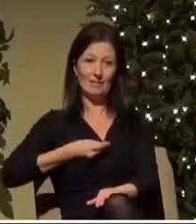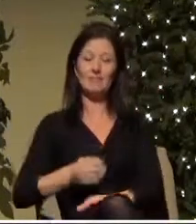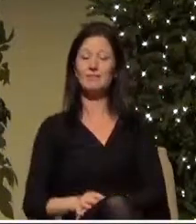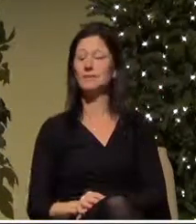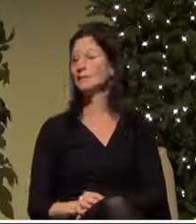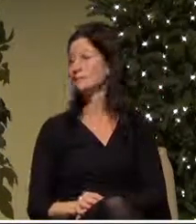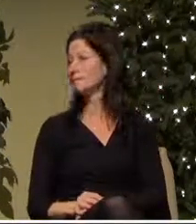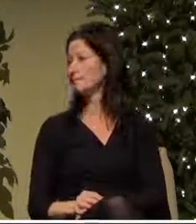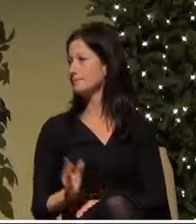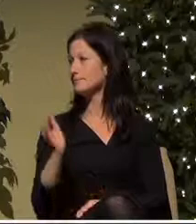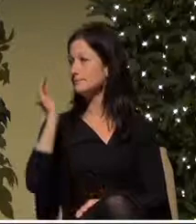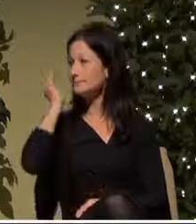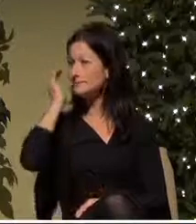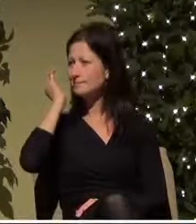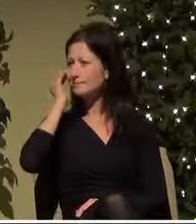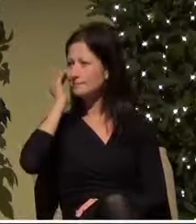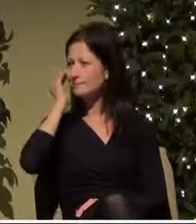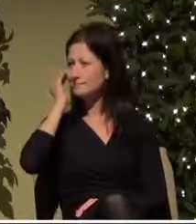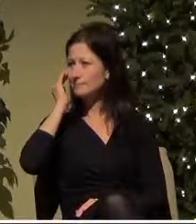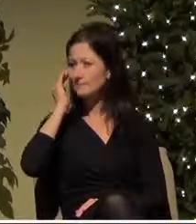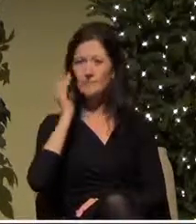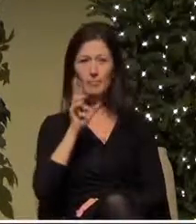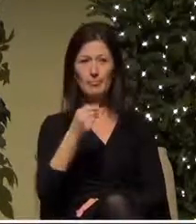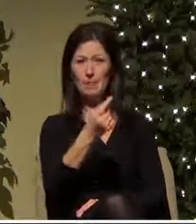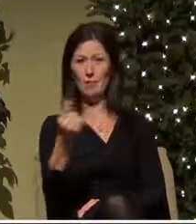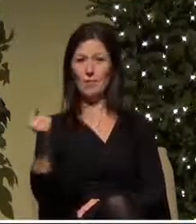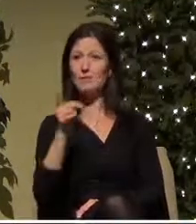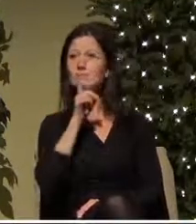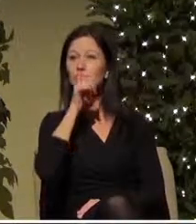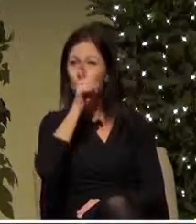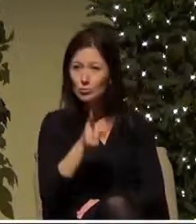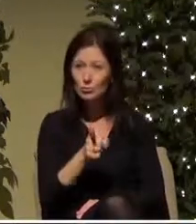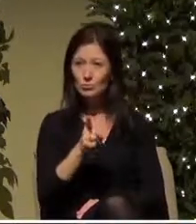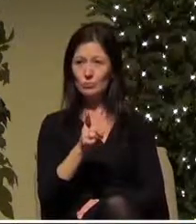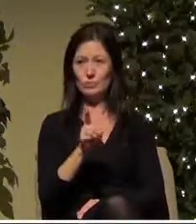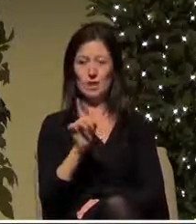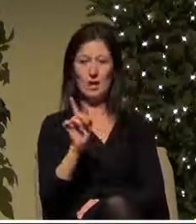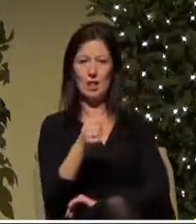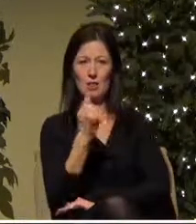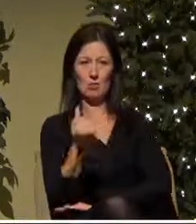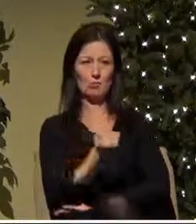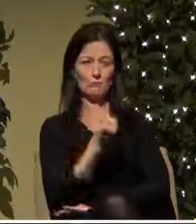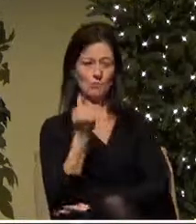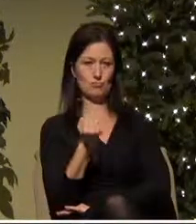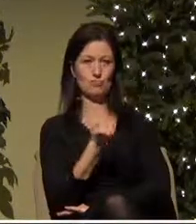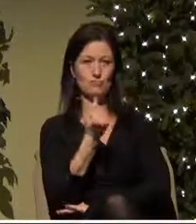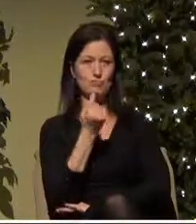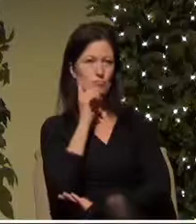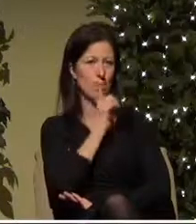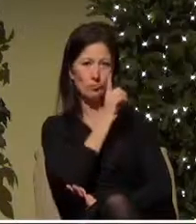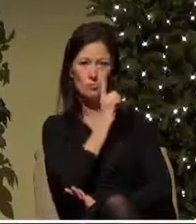knowing that no one is truly alone God is with you